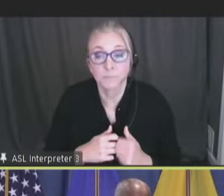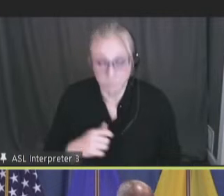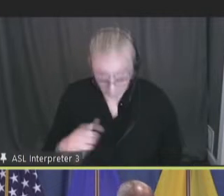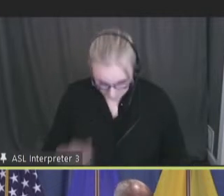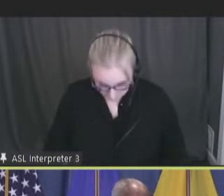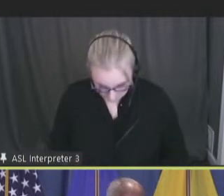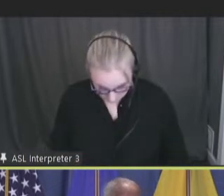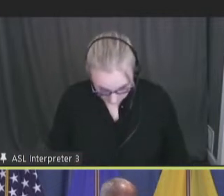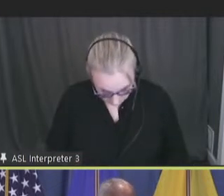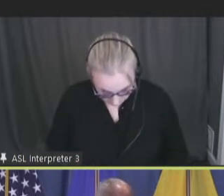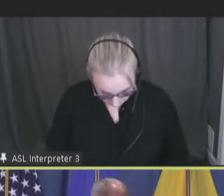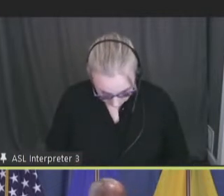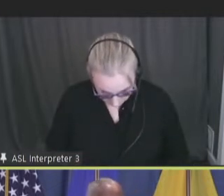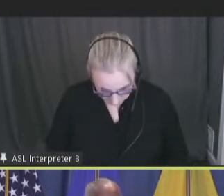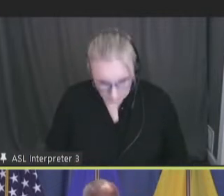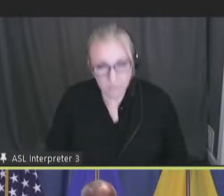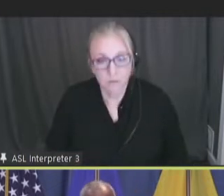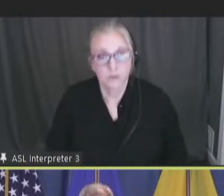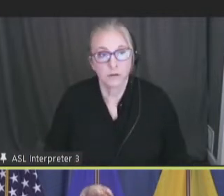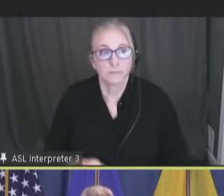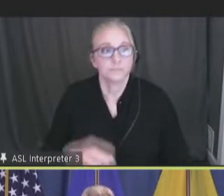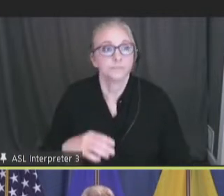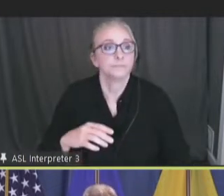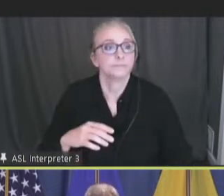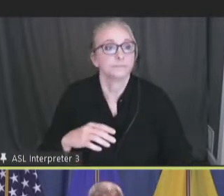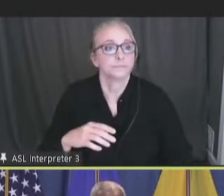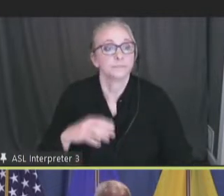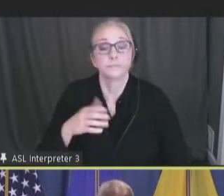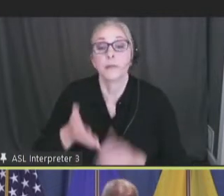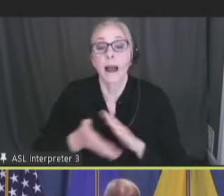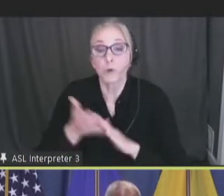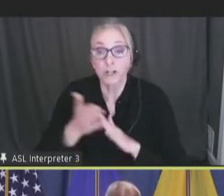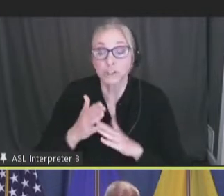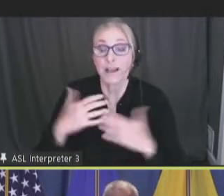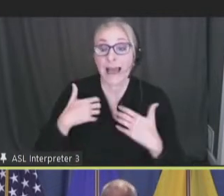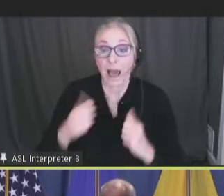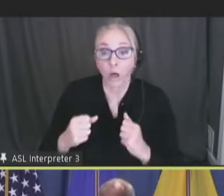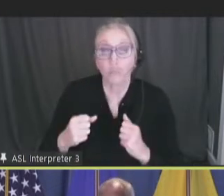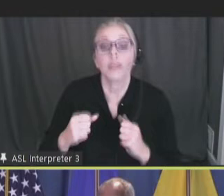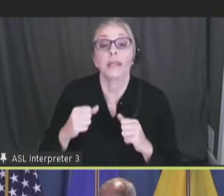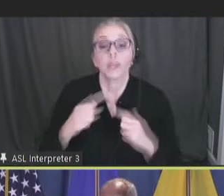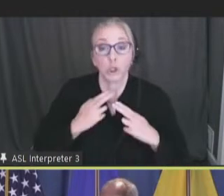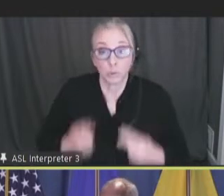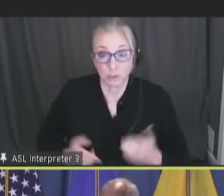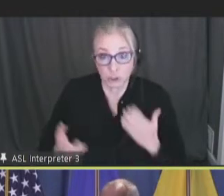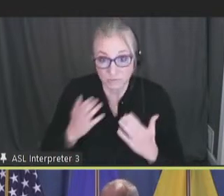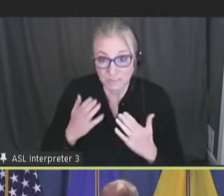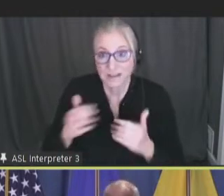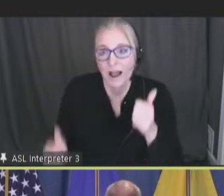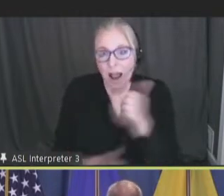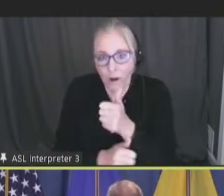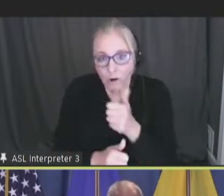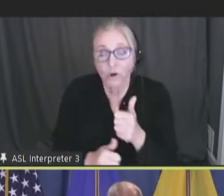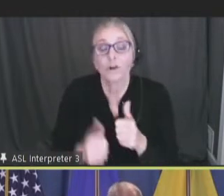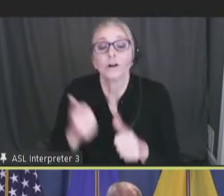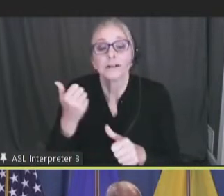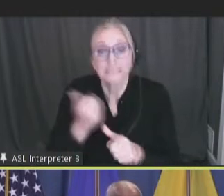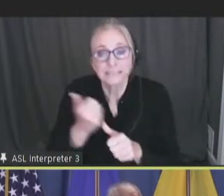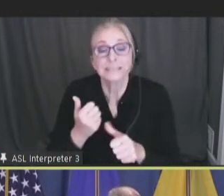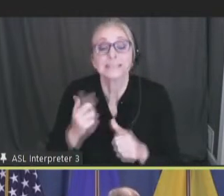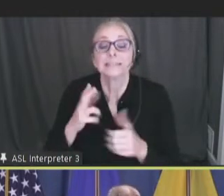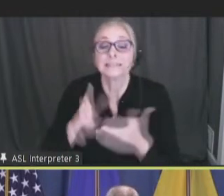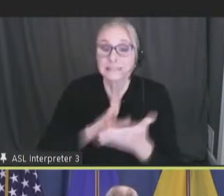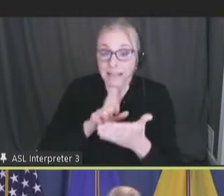an operating division here in the Department of Health and Human Services and a sister agency to the Office of the Assistant Secretary for Health,